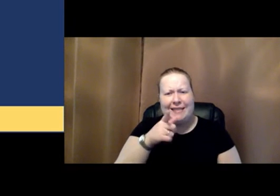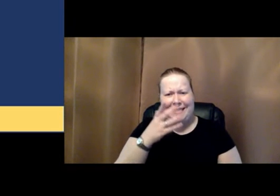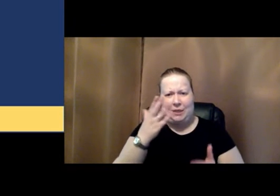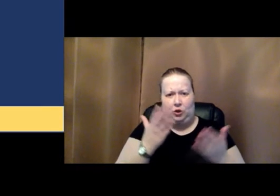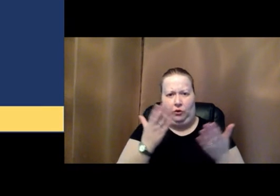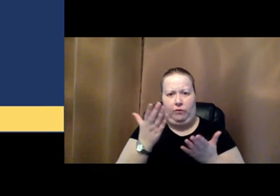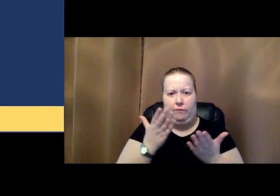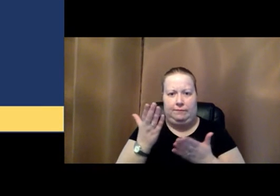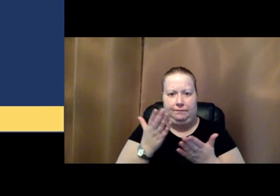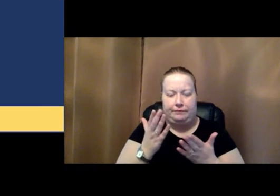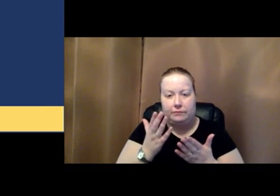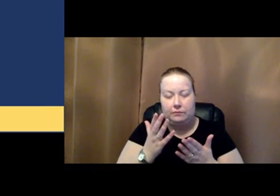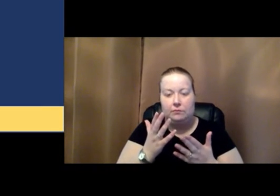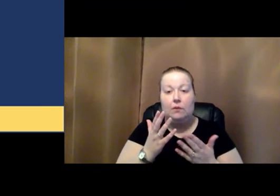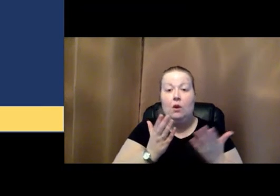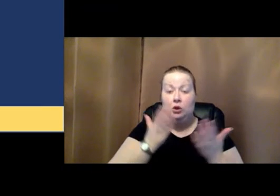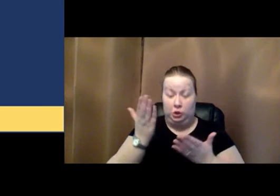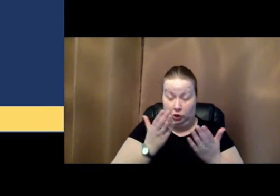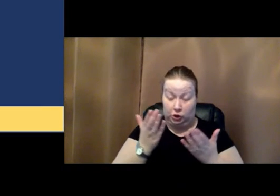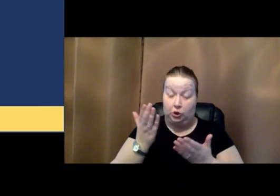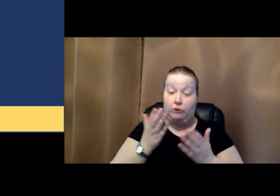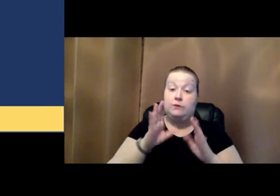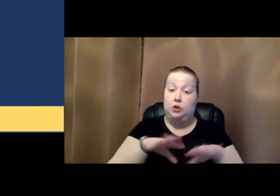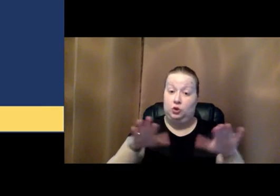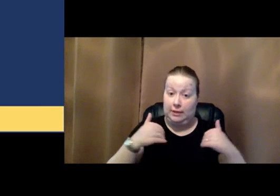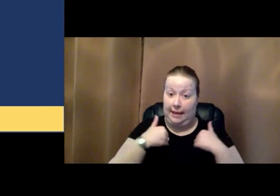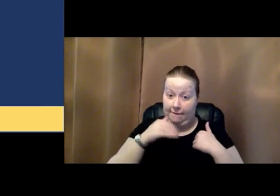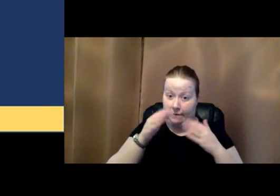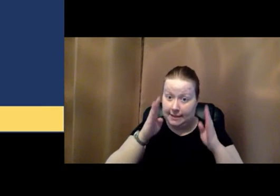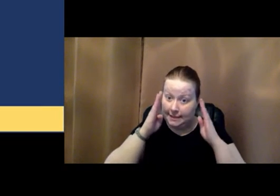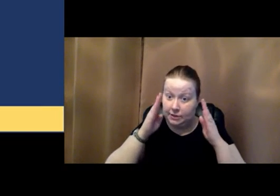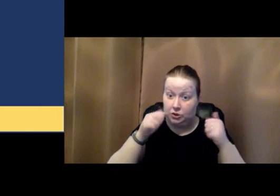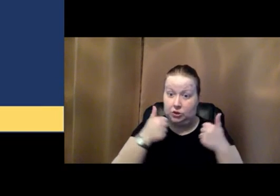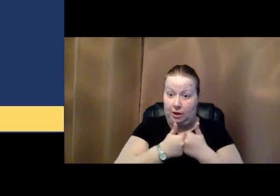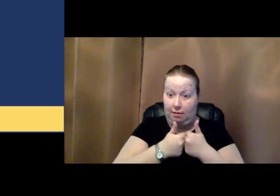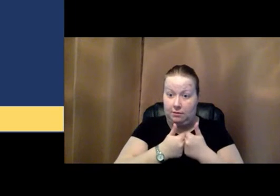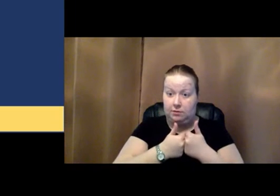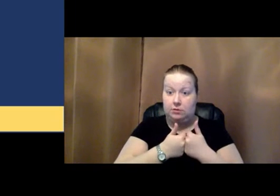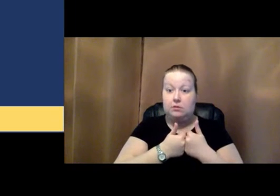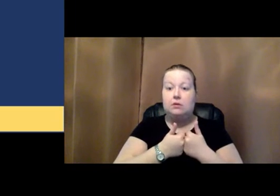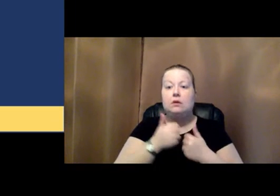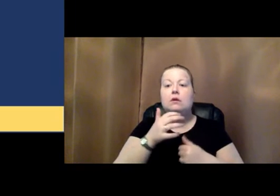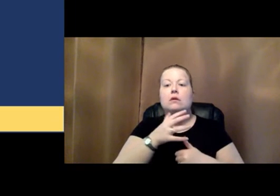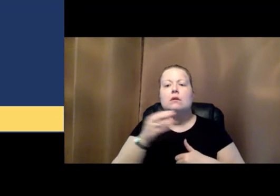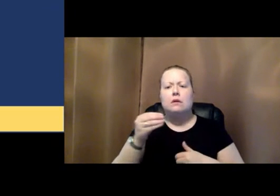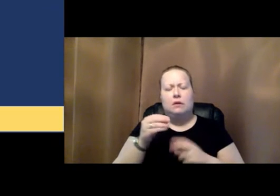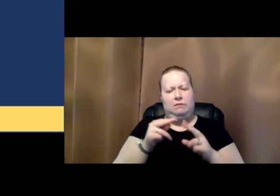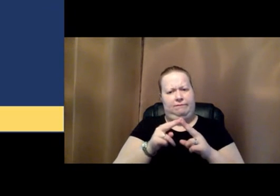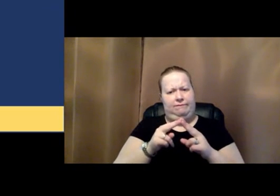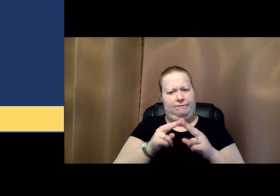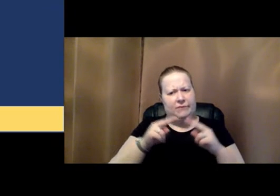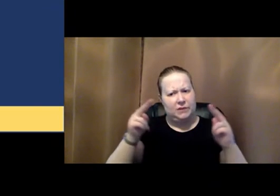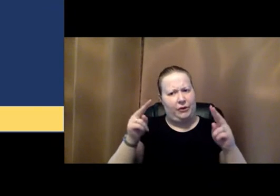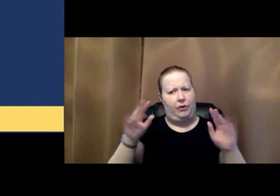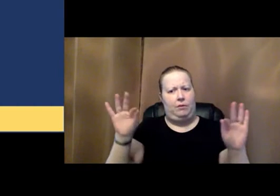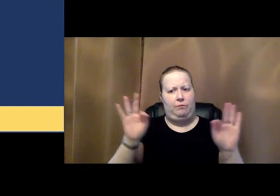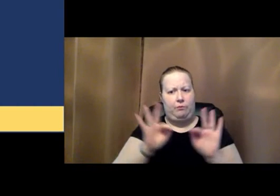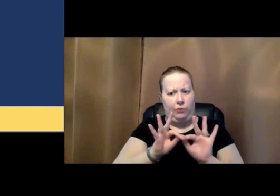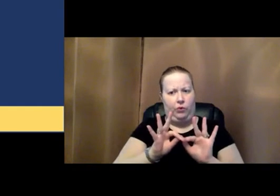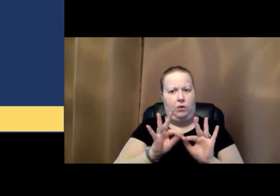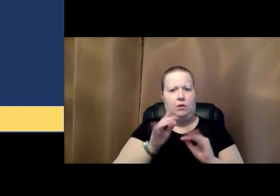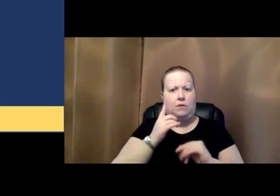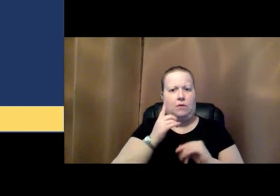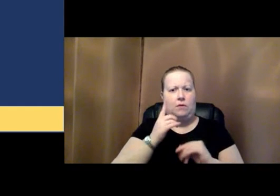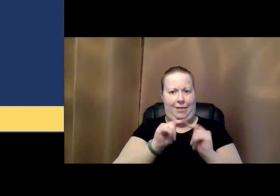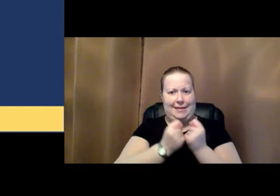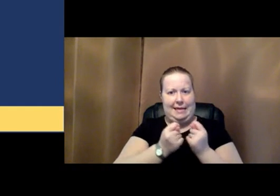Serves children with attention challenges. And it's extremely important to the team at Brain Leap